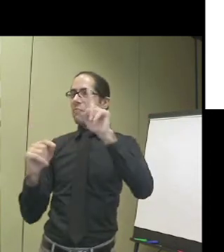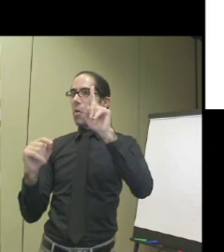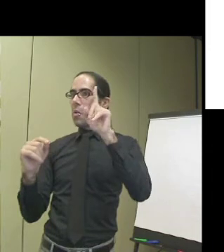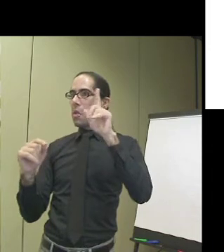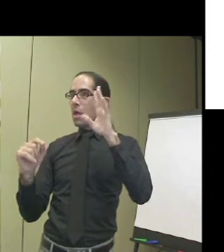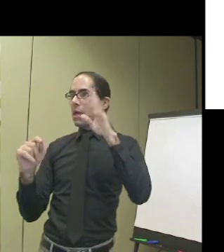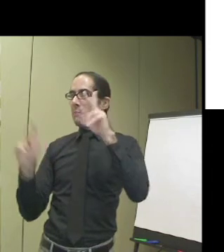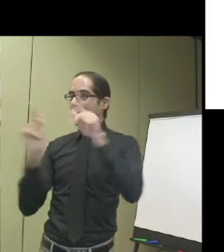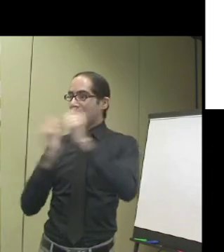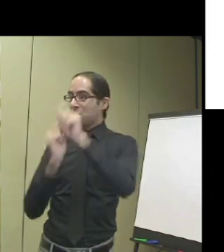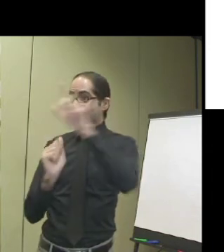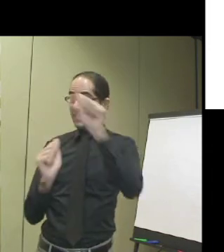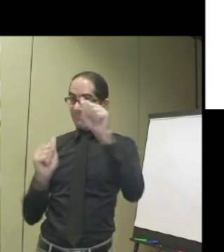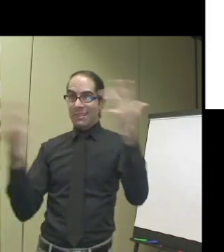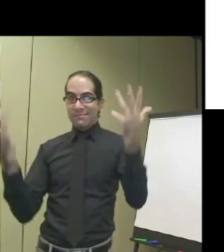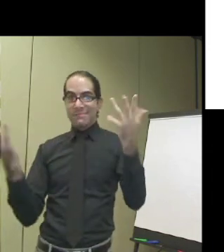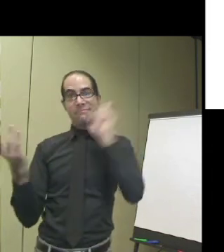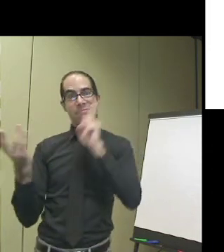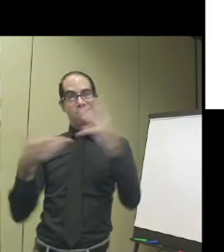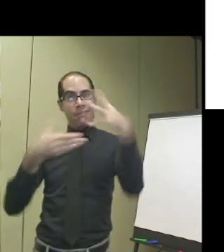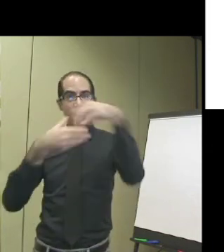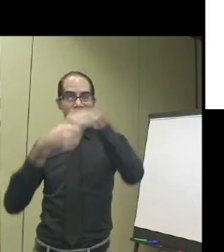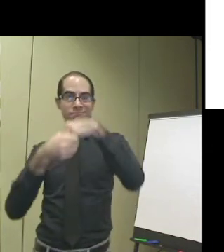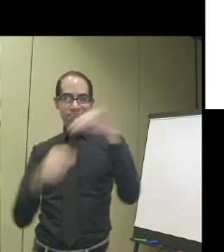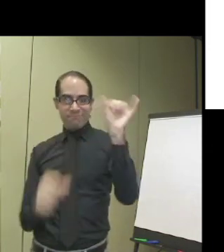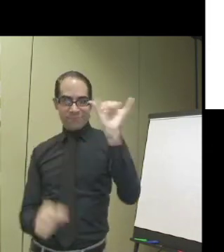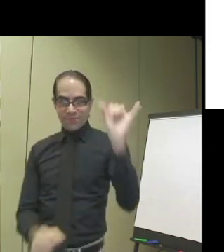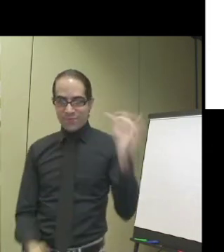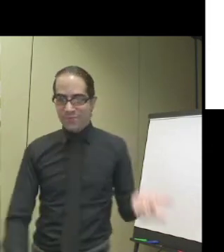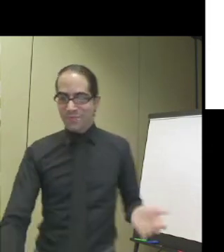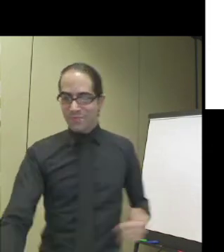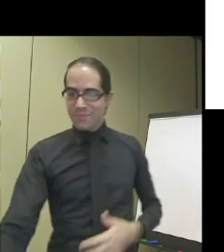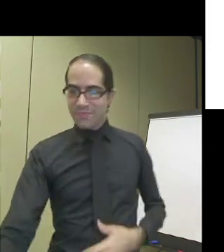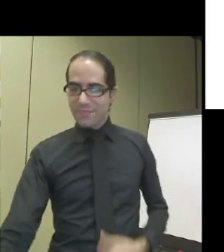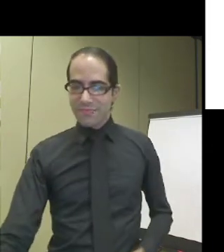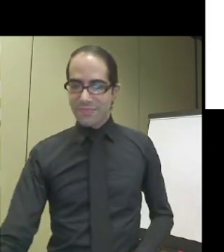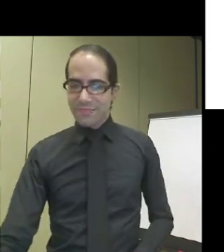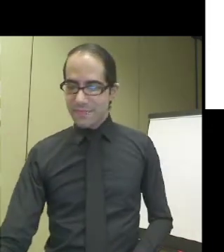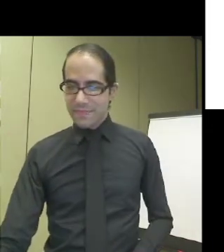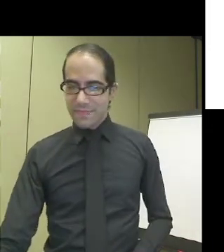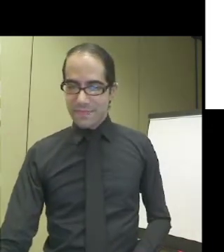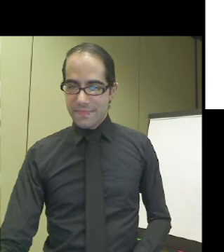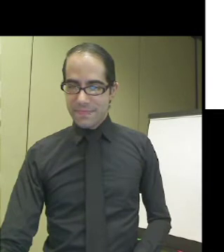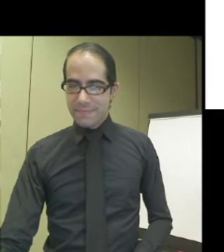We have made it a cultural institute for people with disabilities to be able to be involved as well.